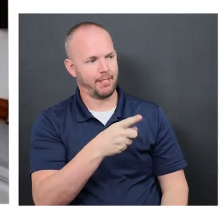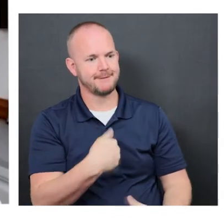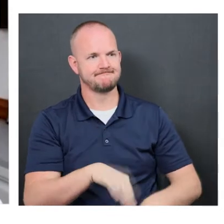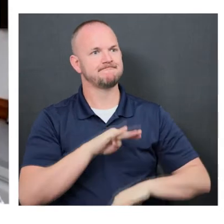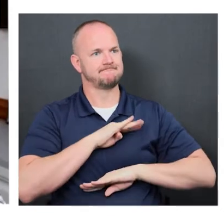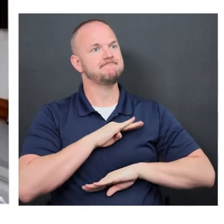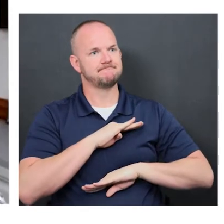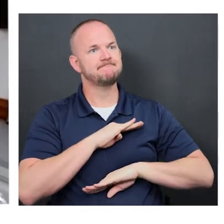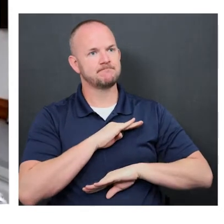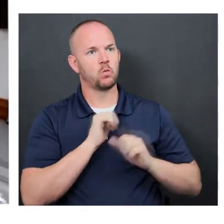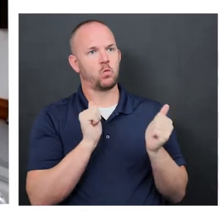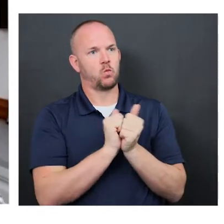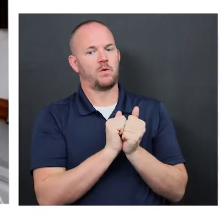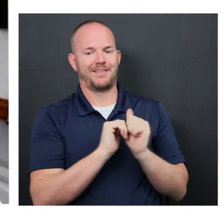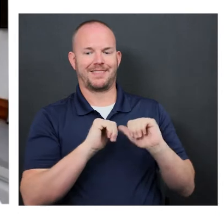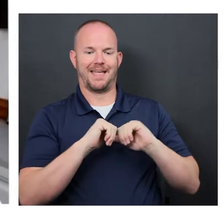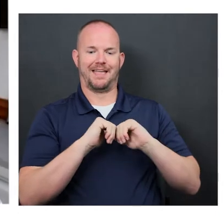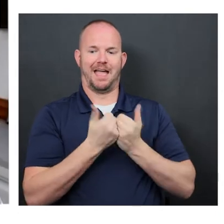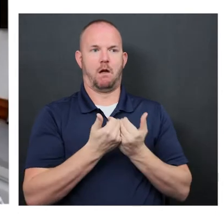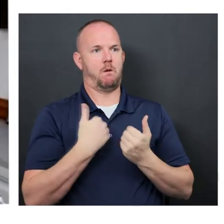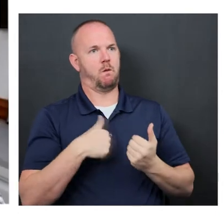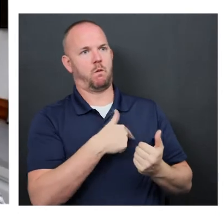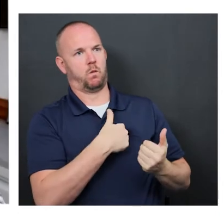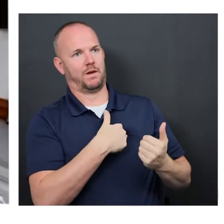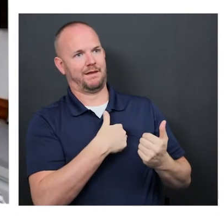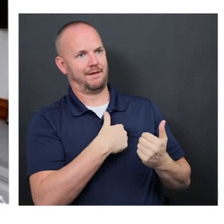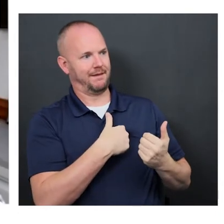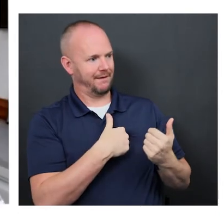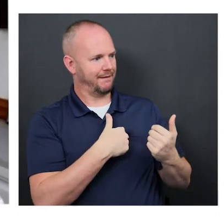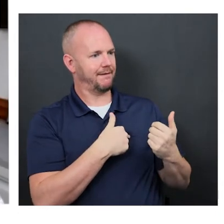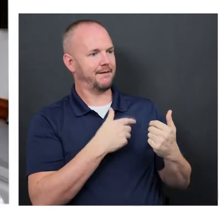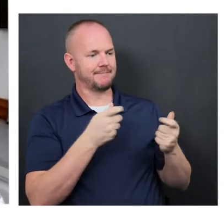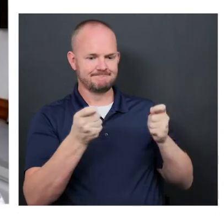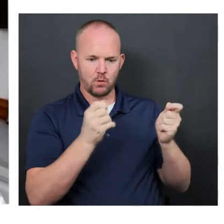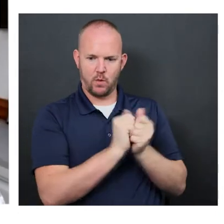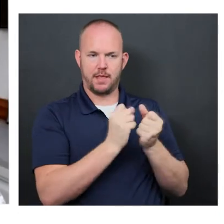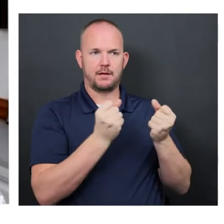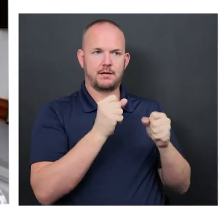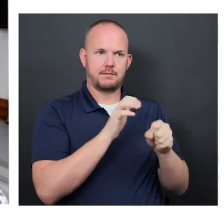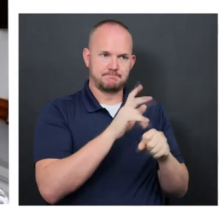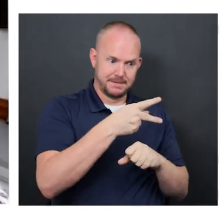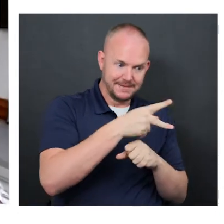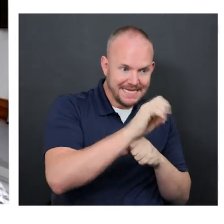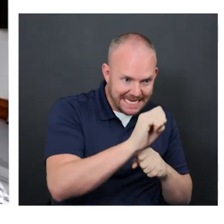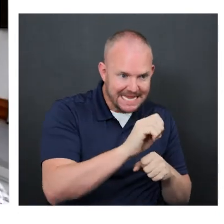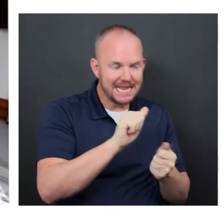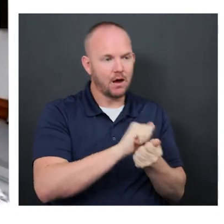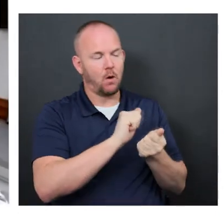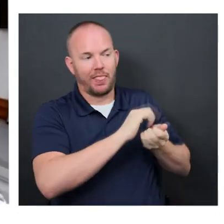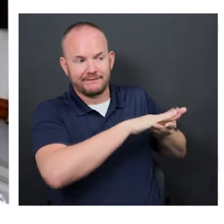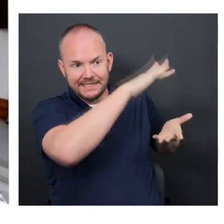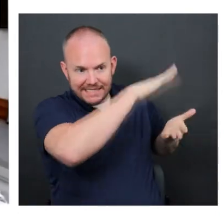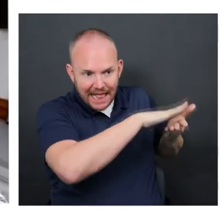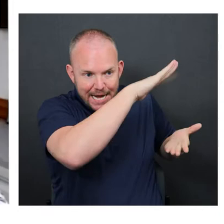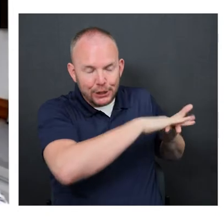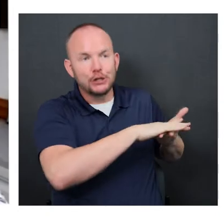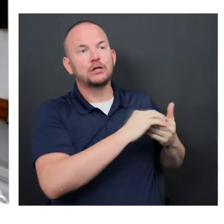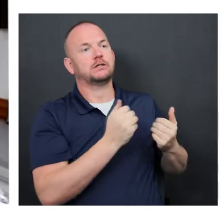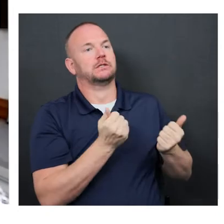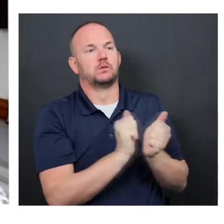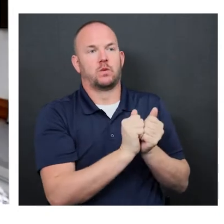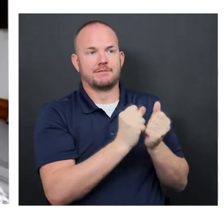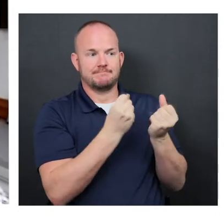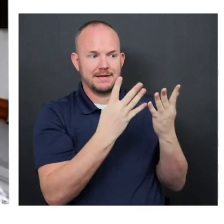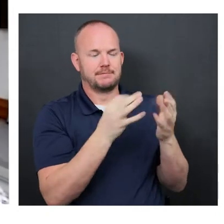Stuart has really tried to make sure that they've got as much PPE, as many vents as they can get their hands on and everything so that